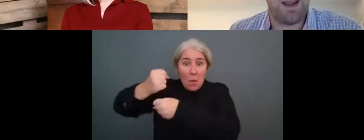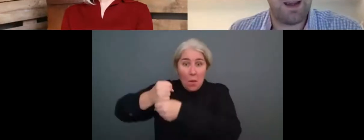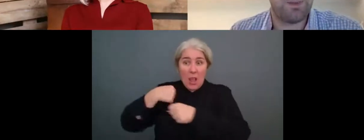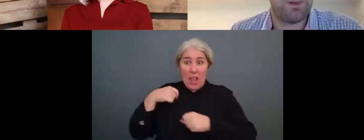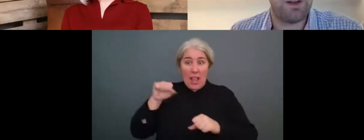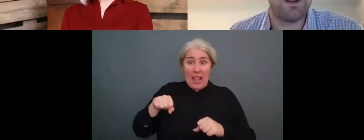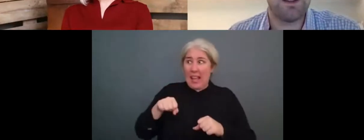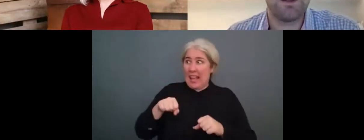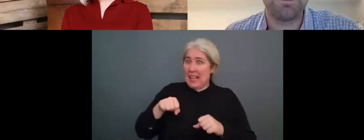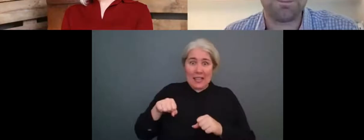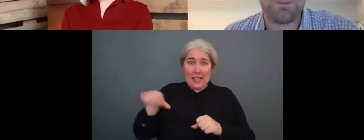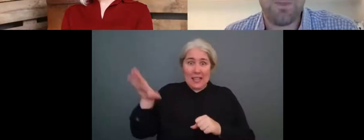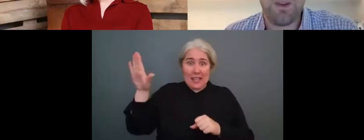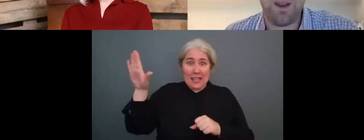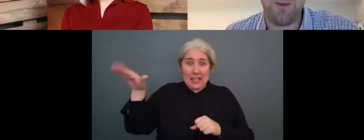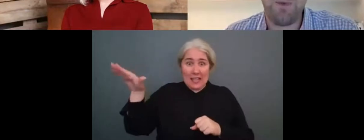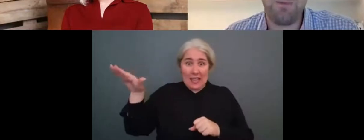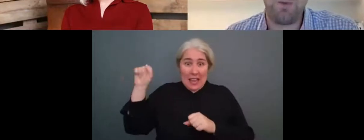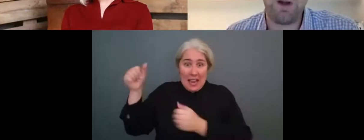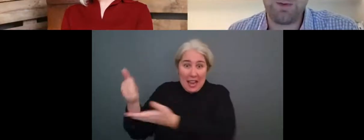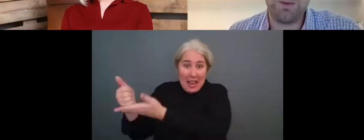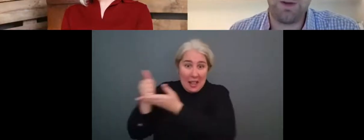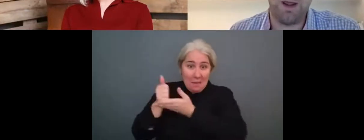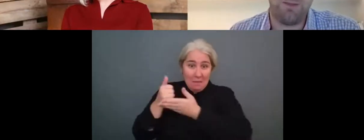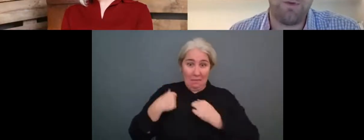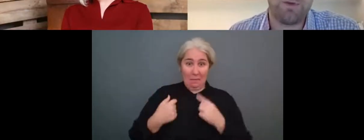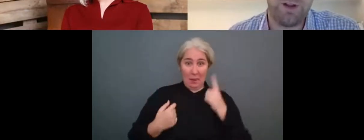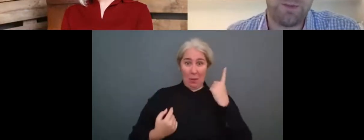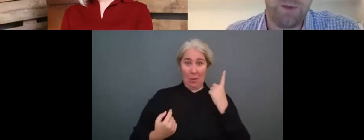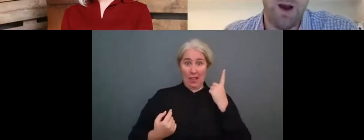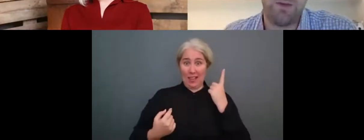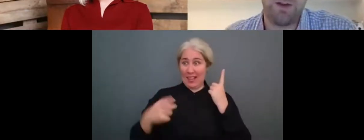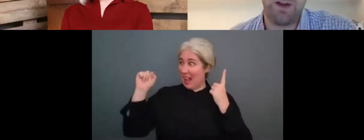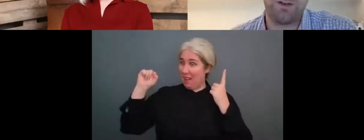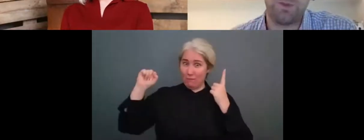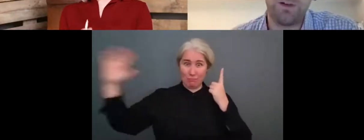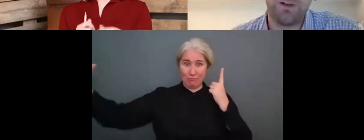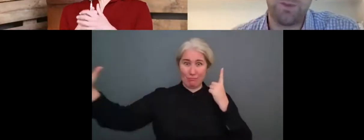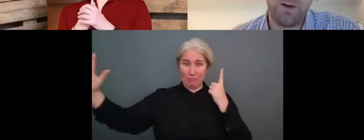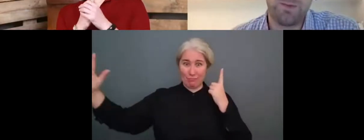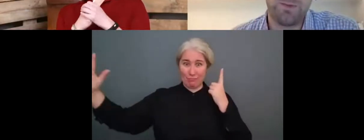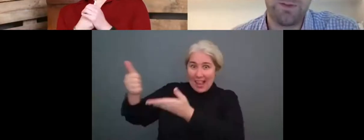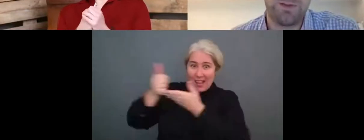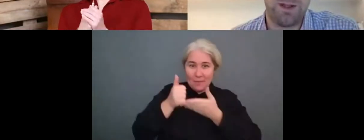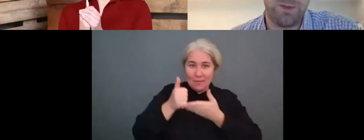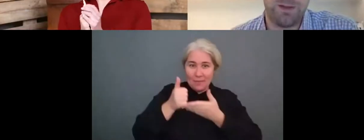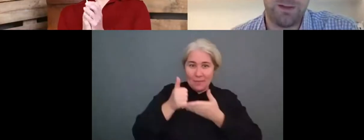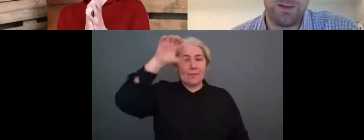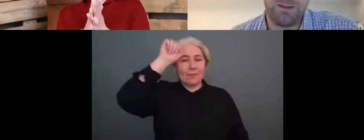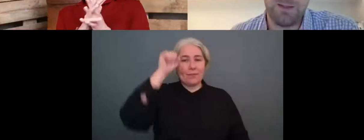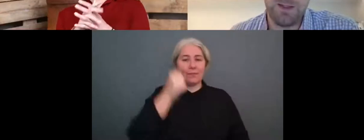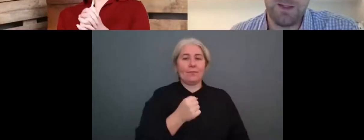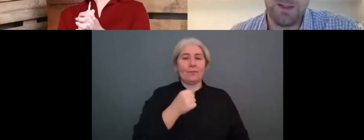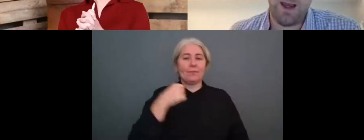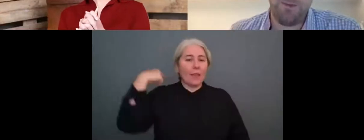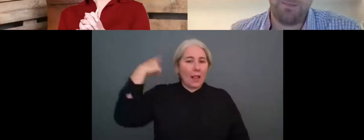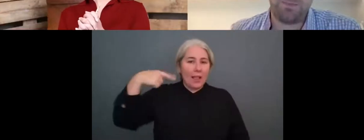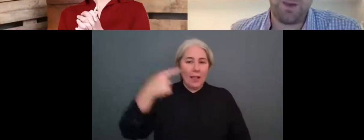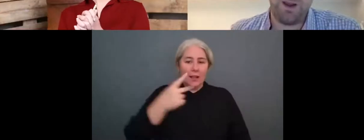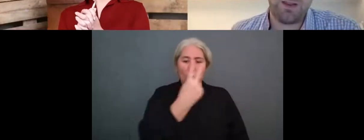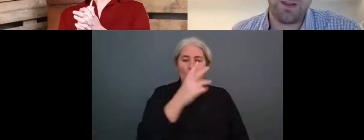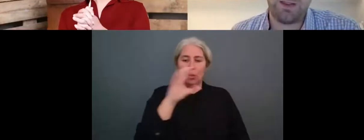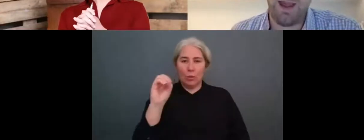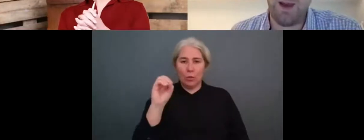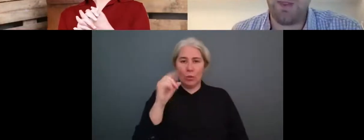bit and get that expertise? Um, when I was, um, fortunate enough to be part of the London 2012 sustainability team, um,